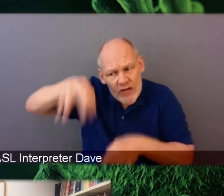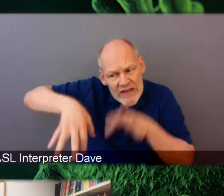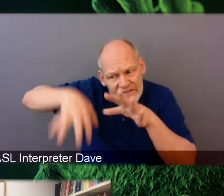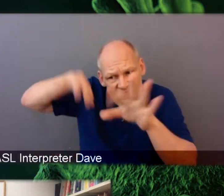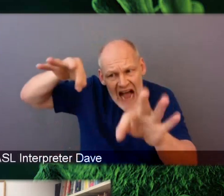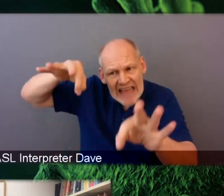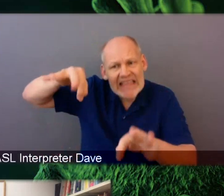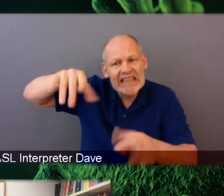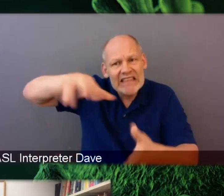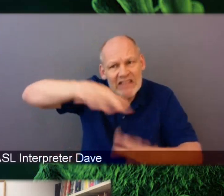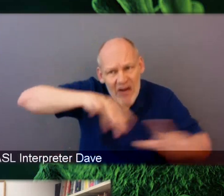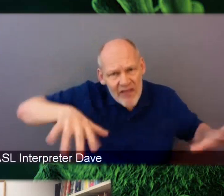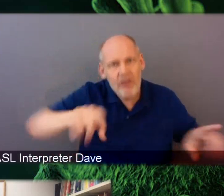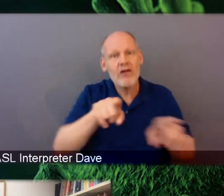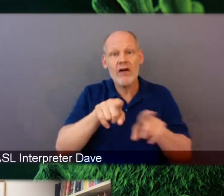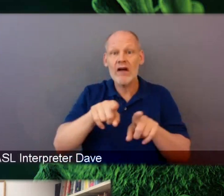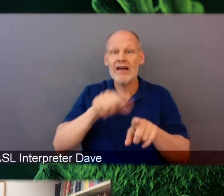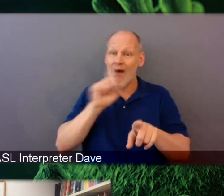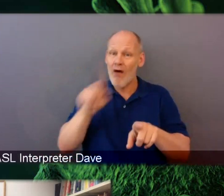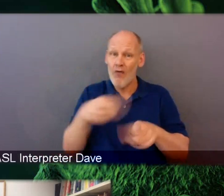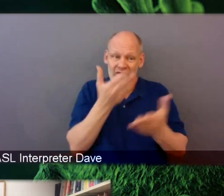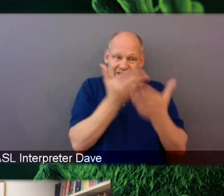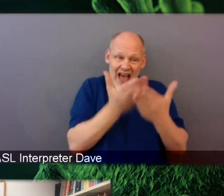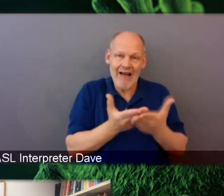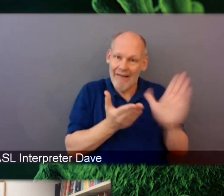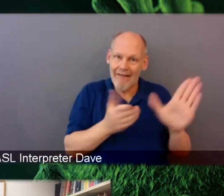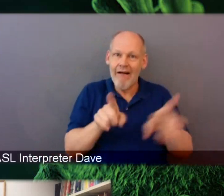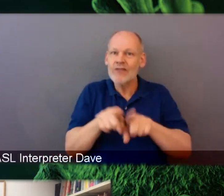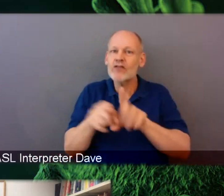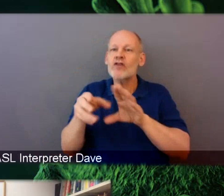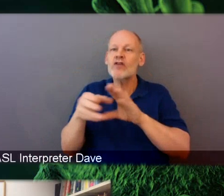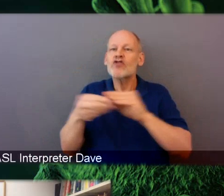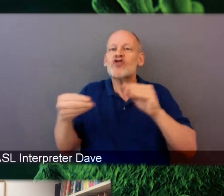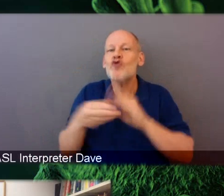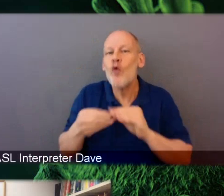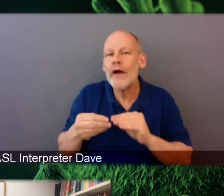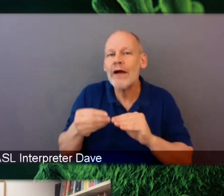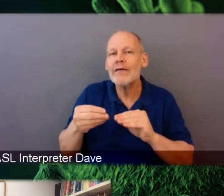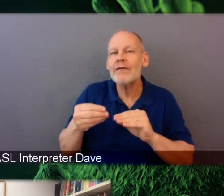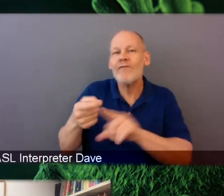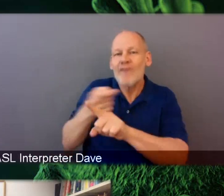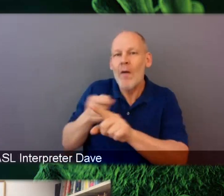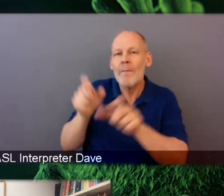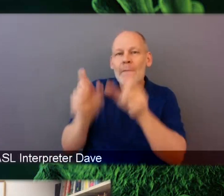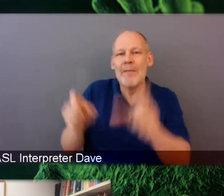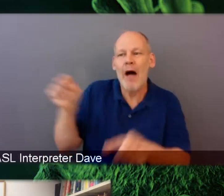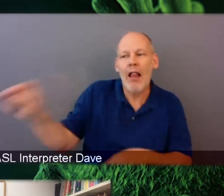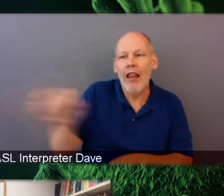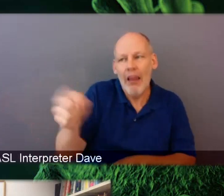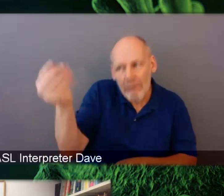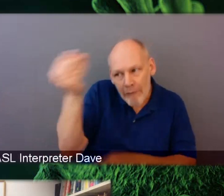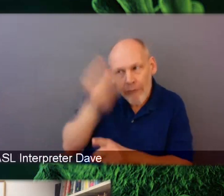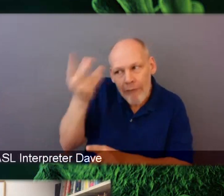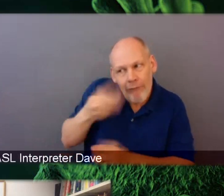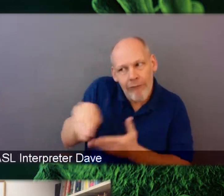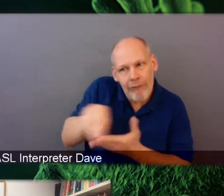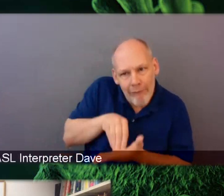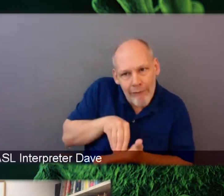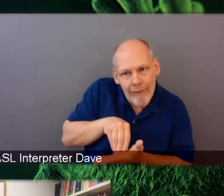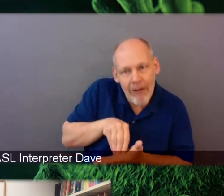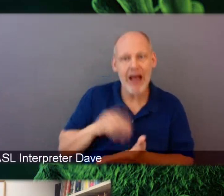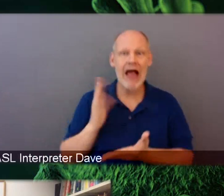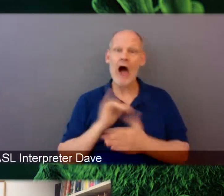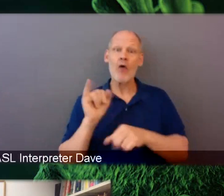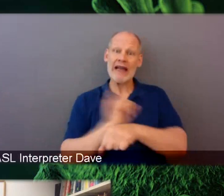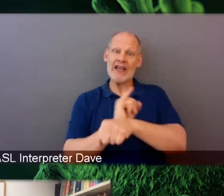is the stories that people tell. And so I'm also very proud of our internship programs. They explicitly focus on students who've